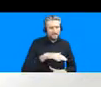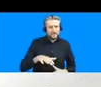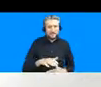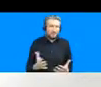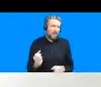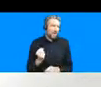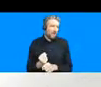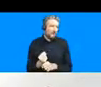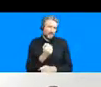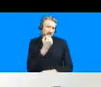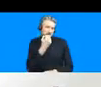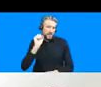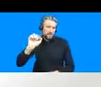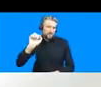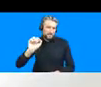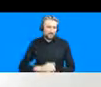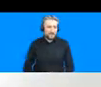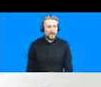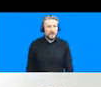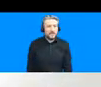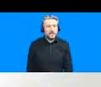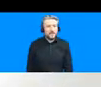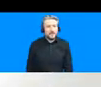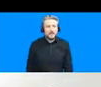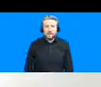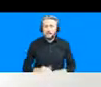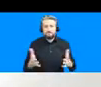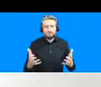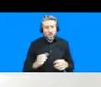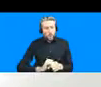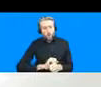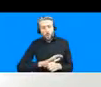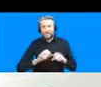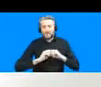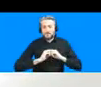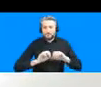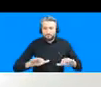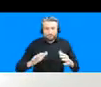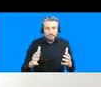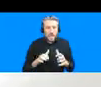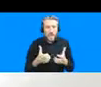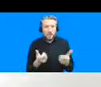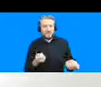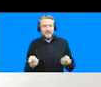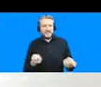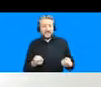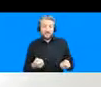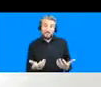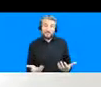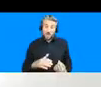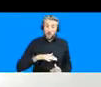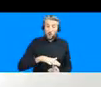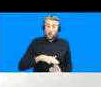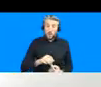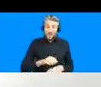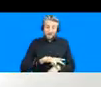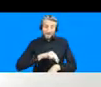um so how was this covert 19 situation managed so local police and paramilitary rangers were deployed on ground to ensure